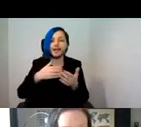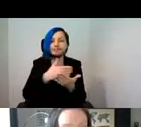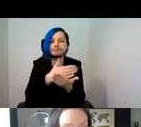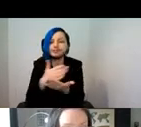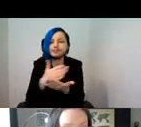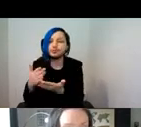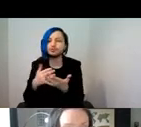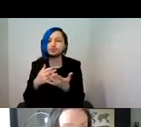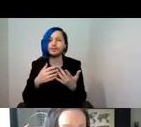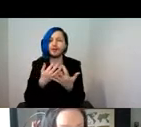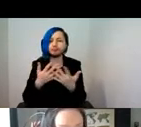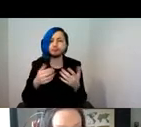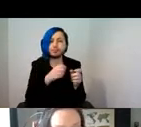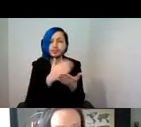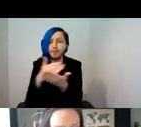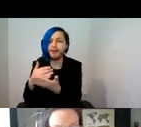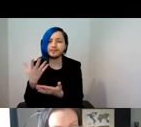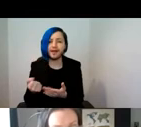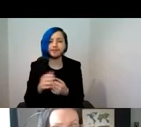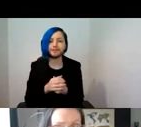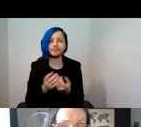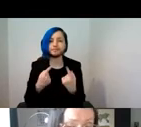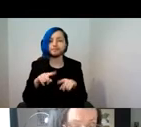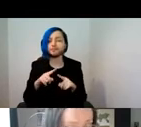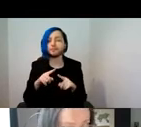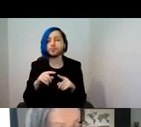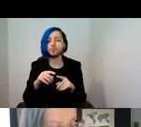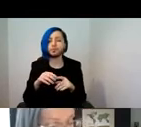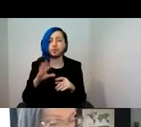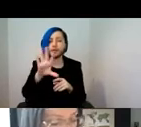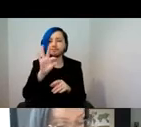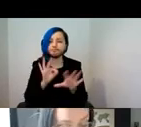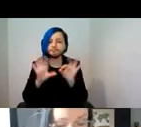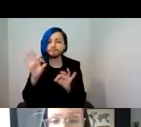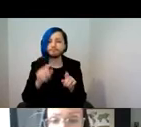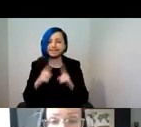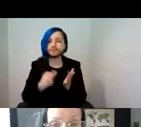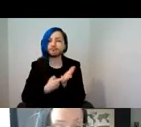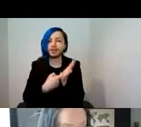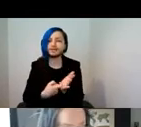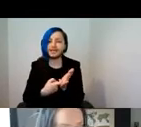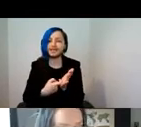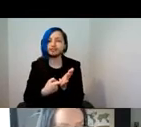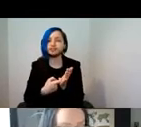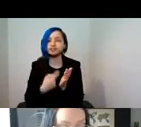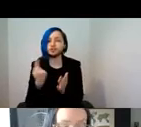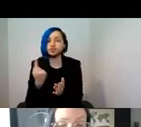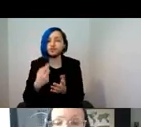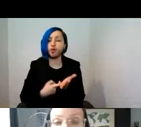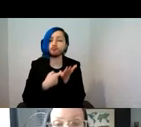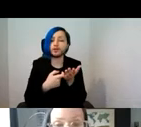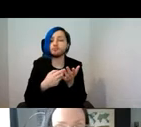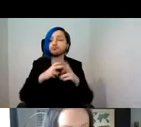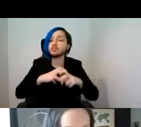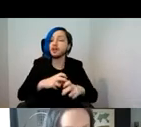we extrapolated a set of recommendations for researchers and professionals and